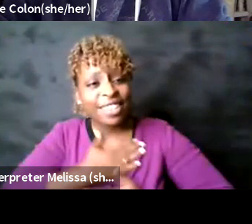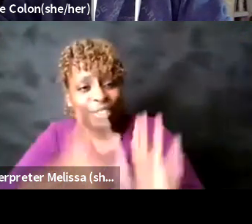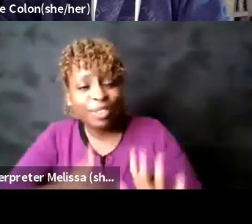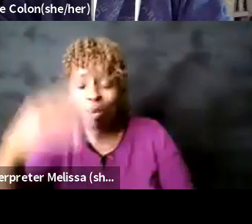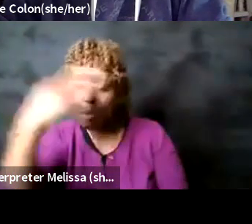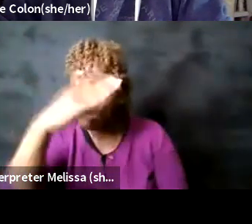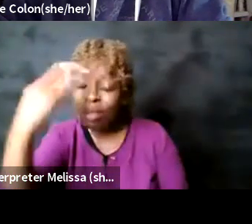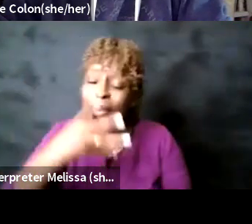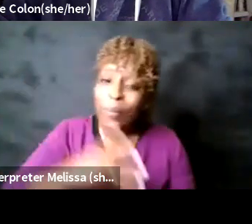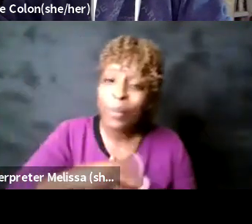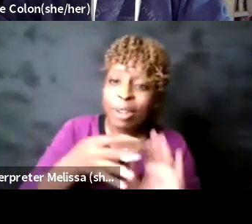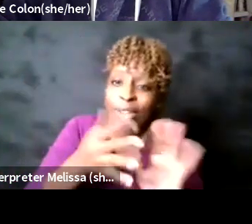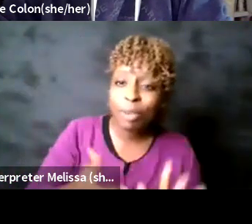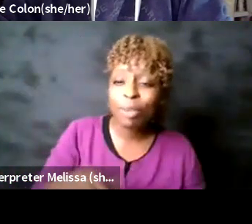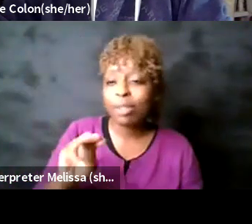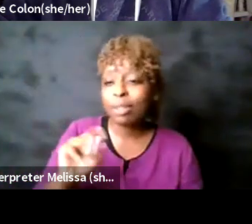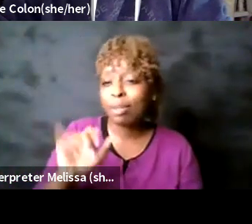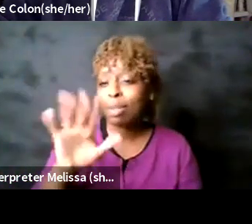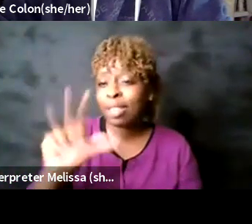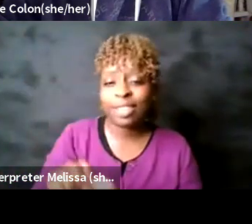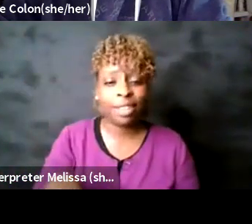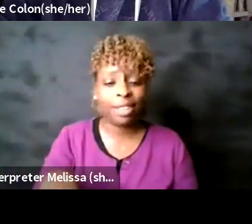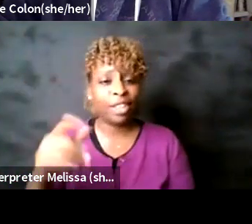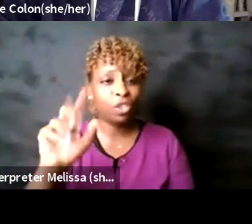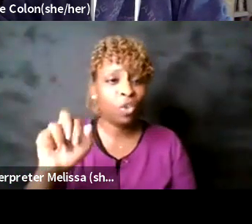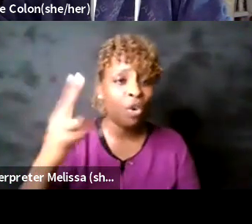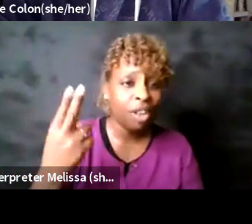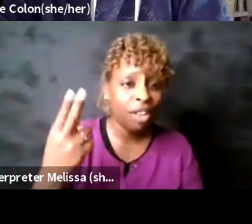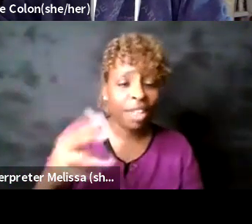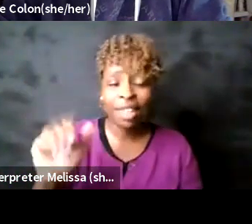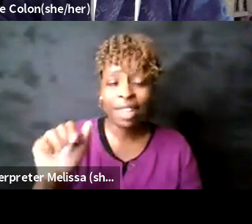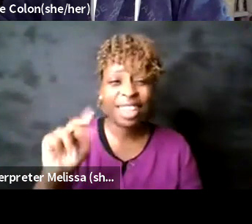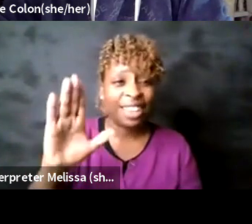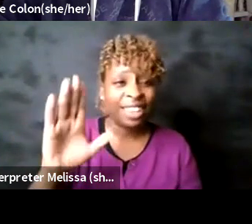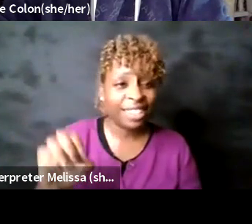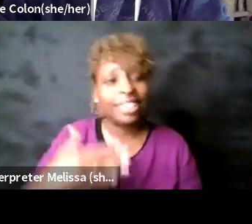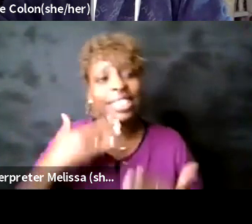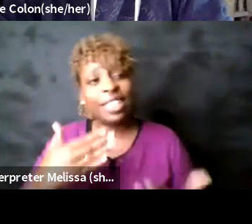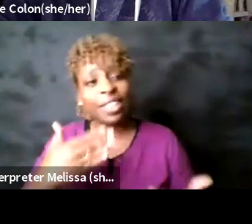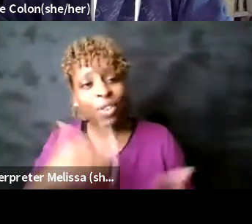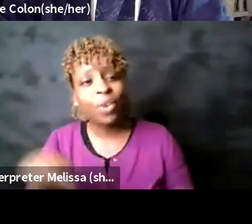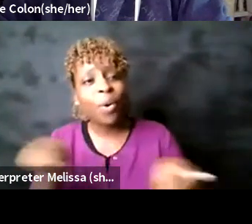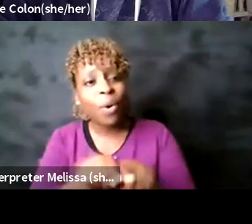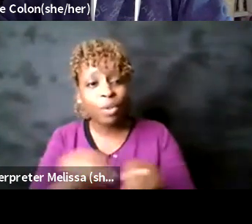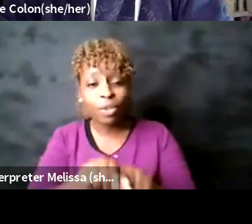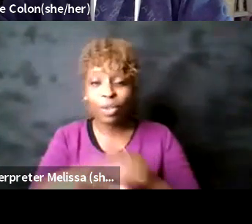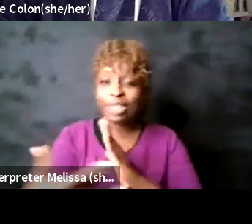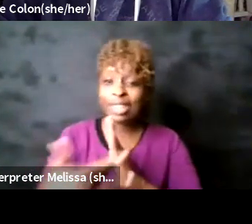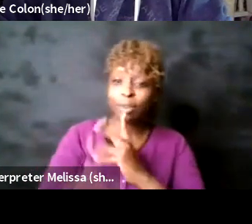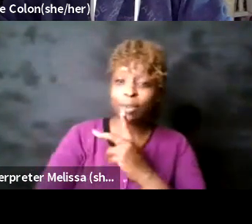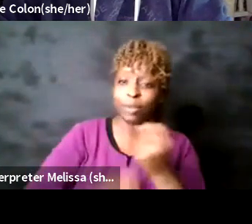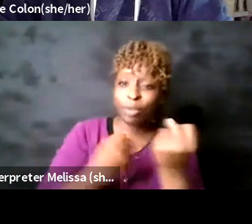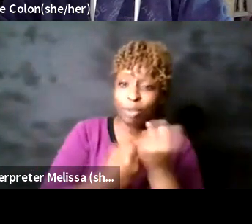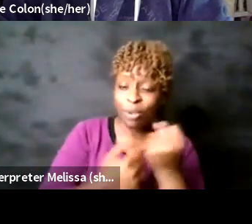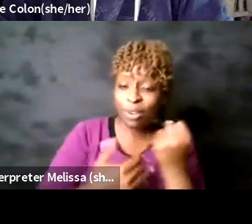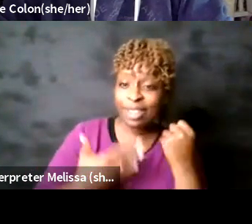candace and rachel who is doing us a wonderful solid as our behind the scenes tech goddess uh thank you all again for coming um the